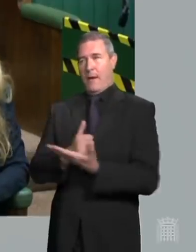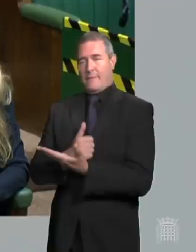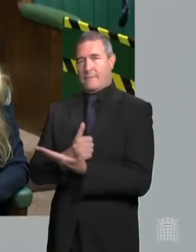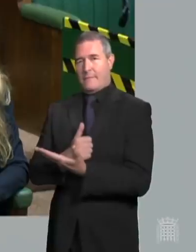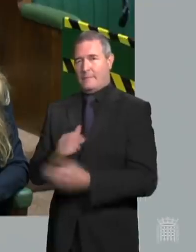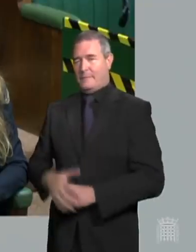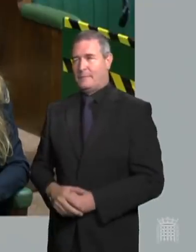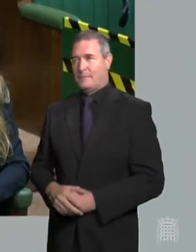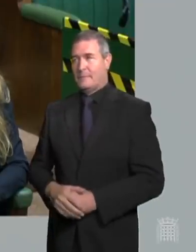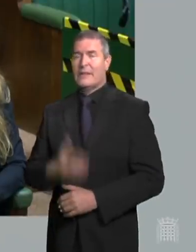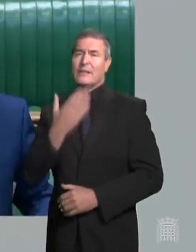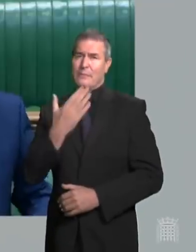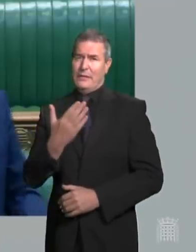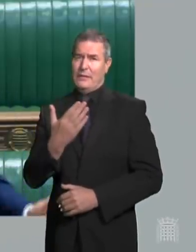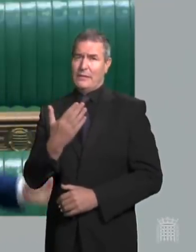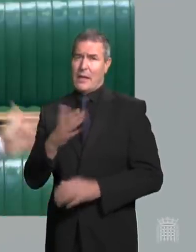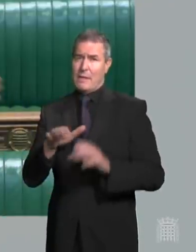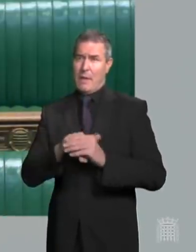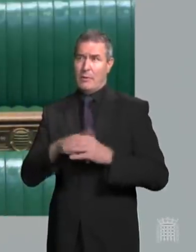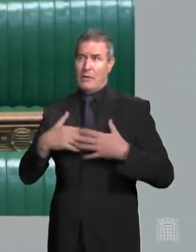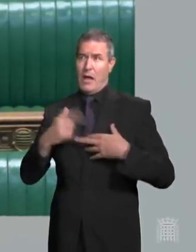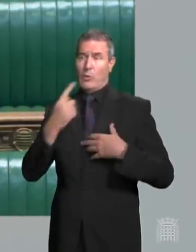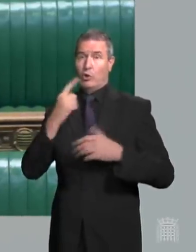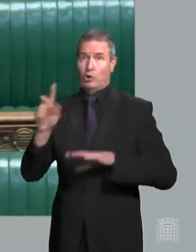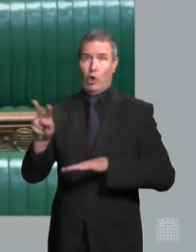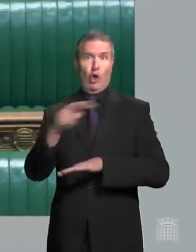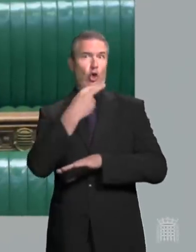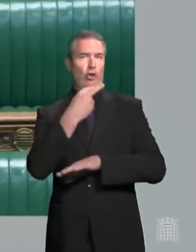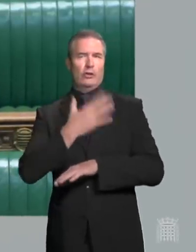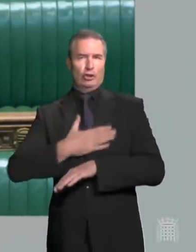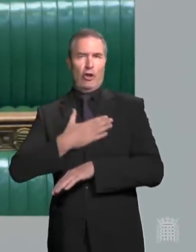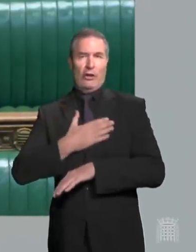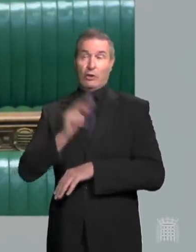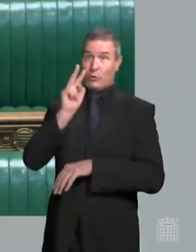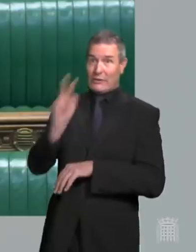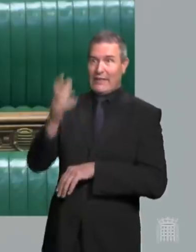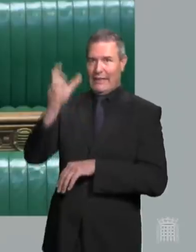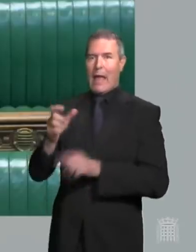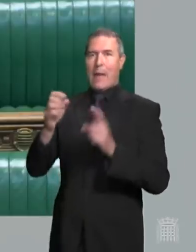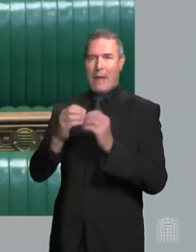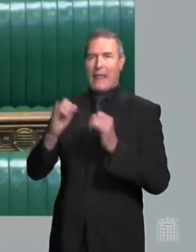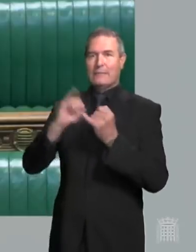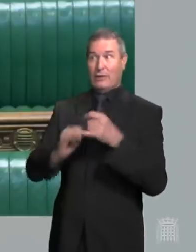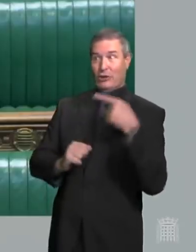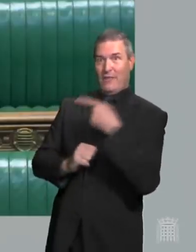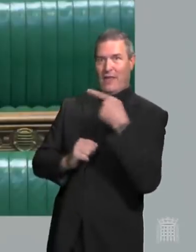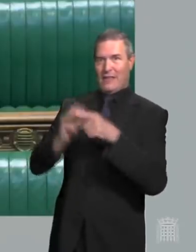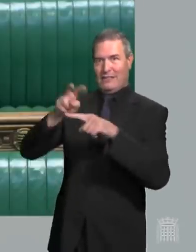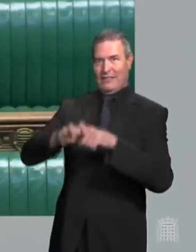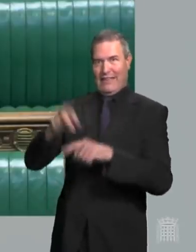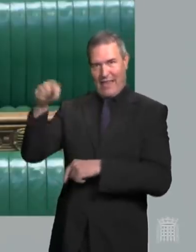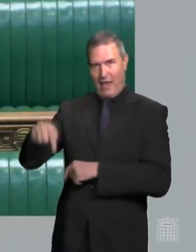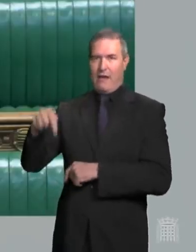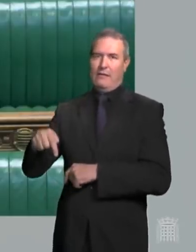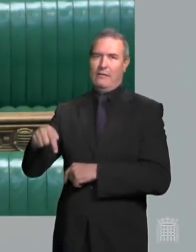And will members opposite forgive me if I just turn round to look at the new member for Batley and Spen as she sits there on these benches